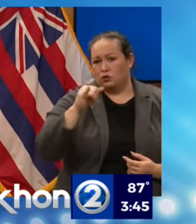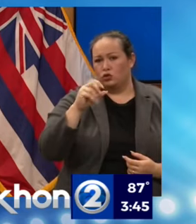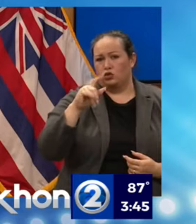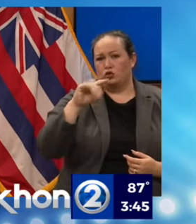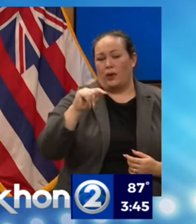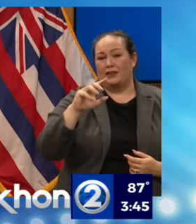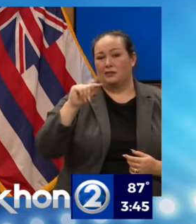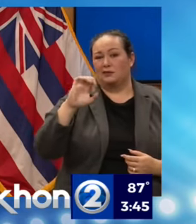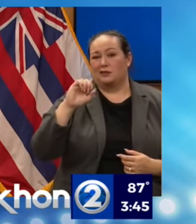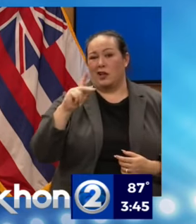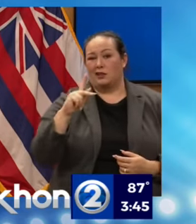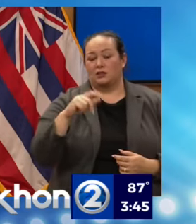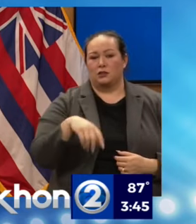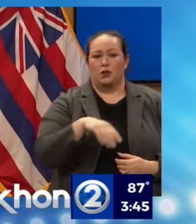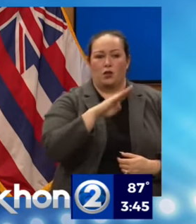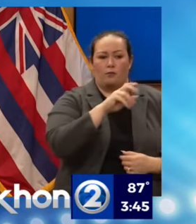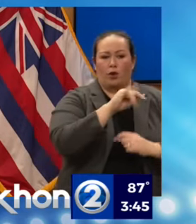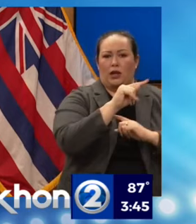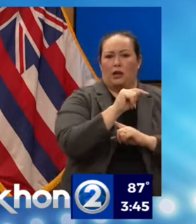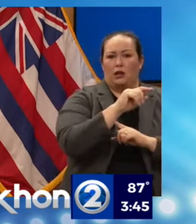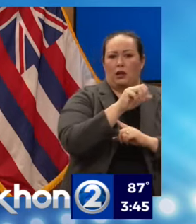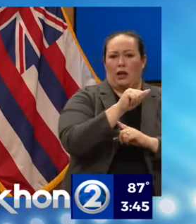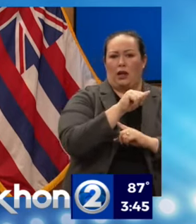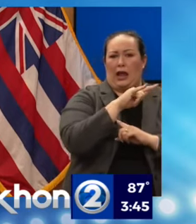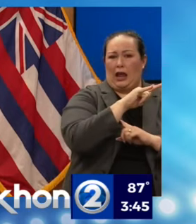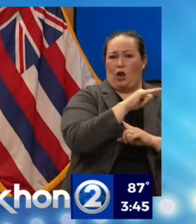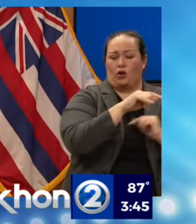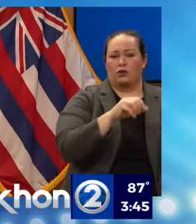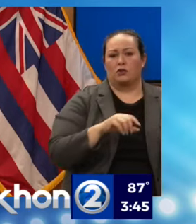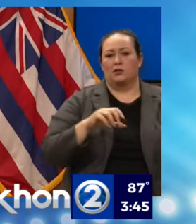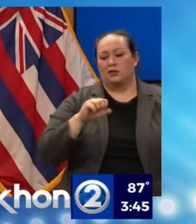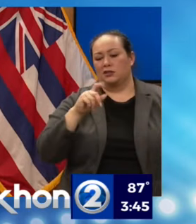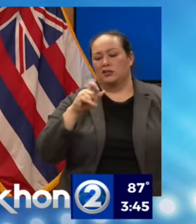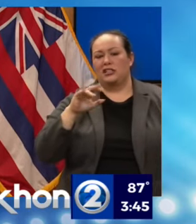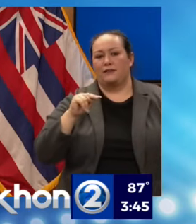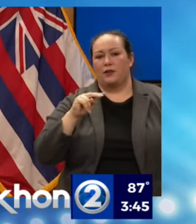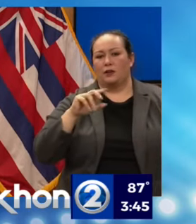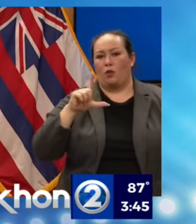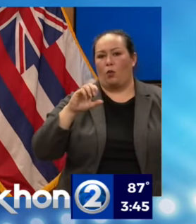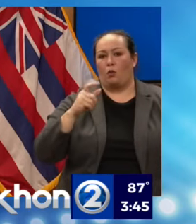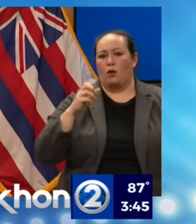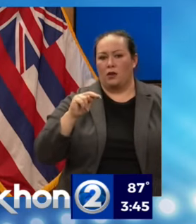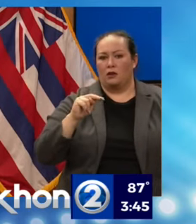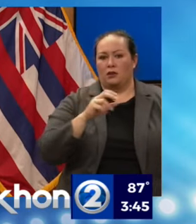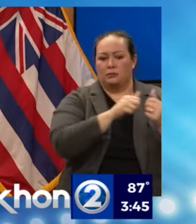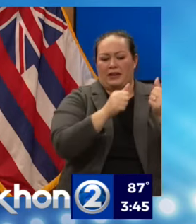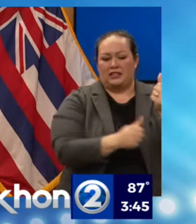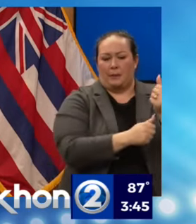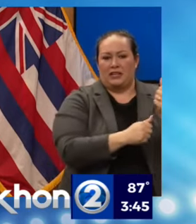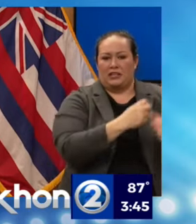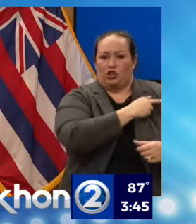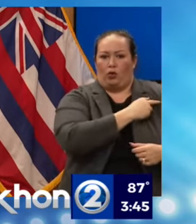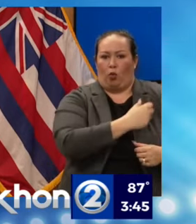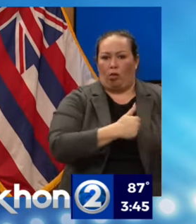I'll be appointing Brigadier General Steven Logan, who is currently my Deputy Adjutant General. He will be the dual-status commander, so